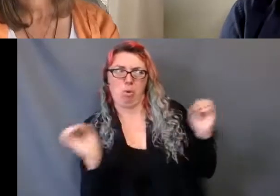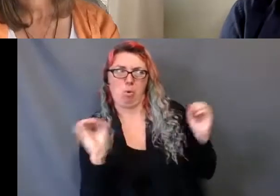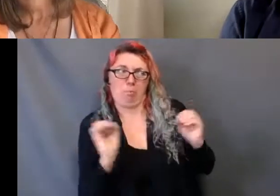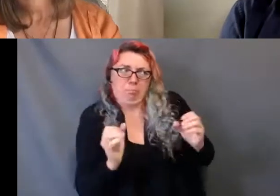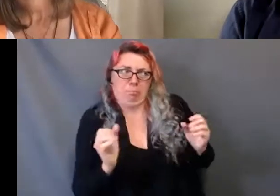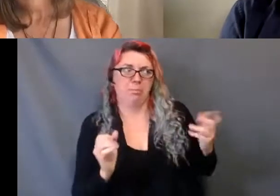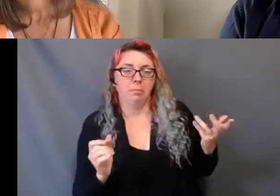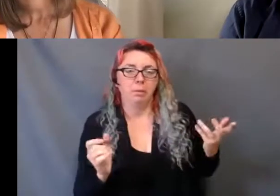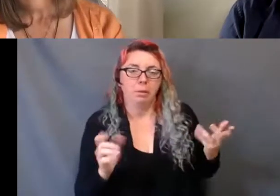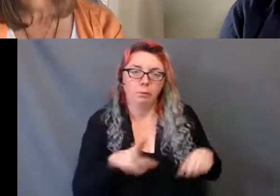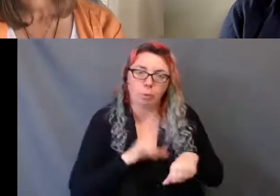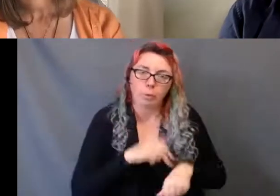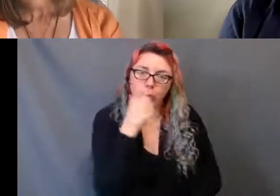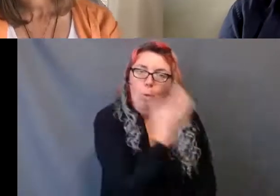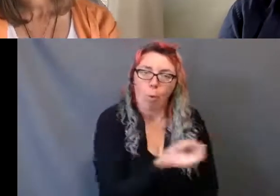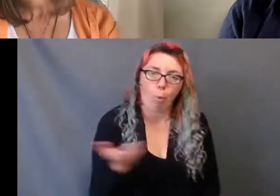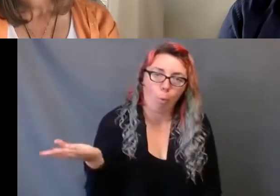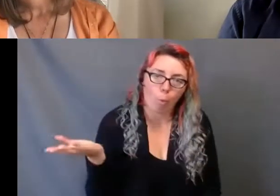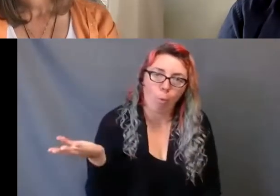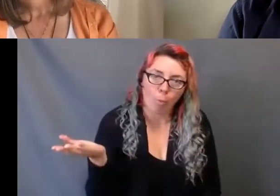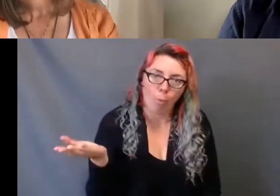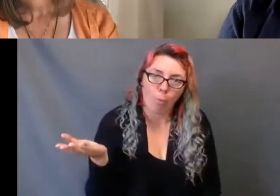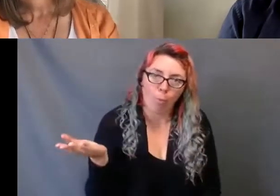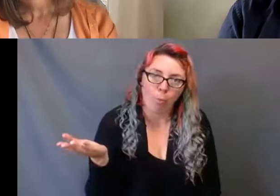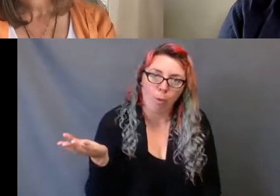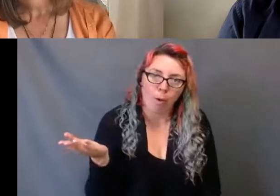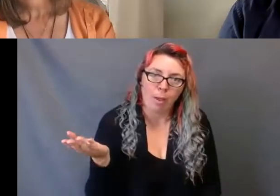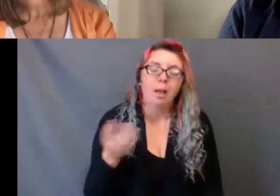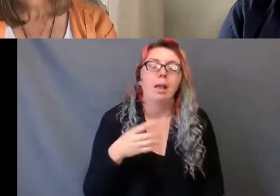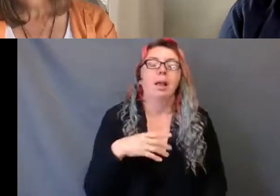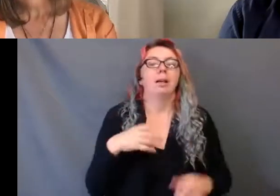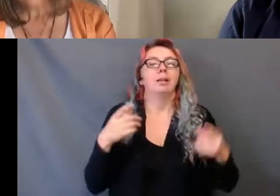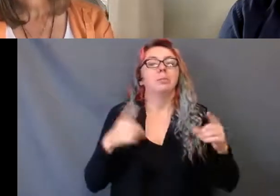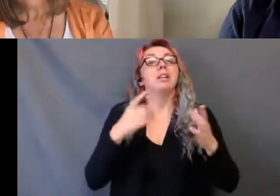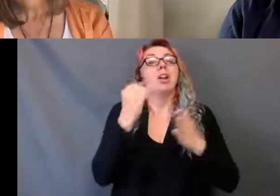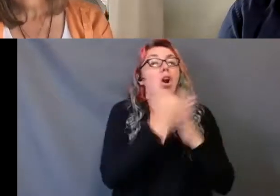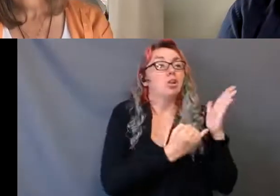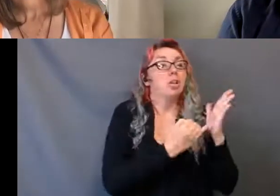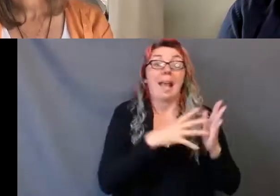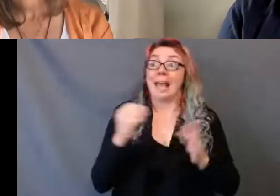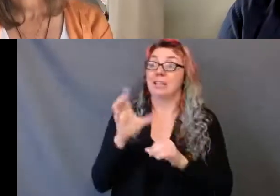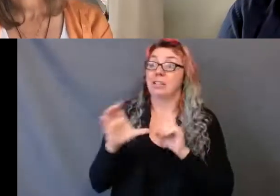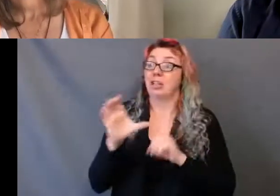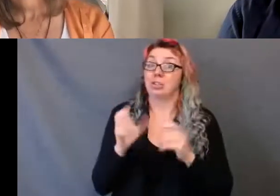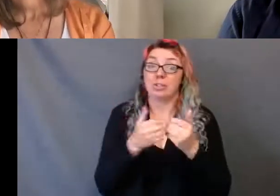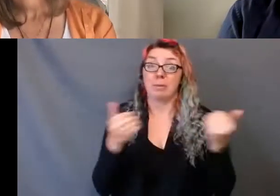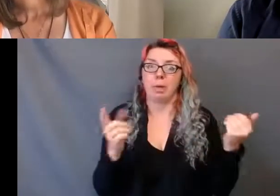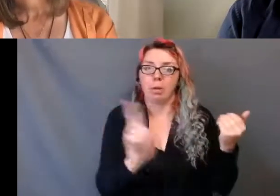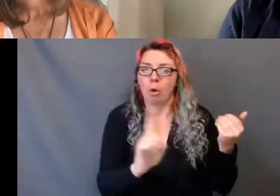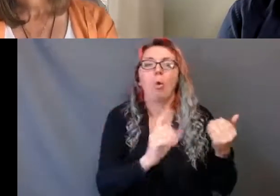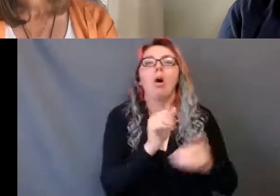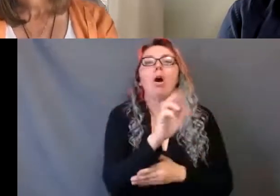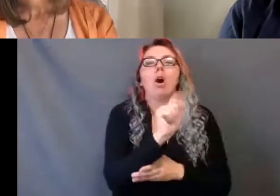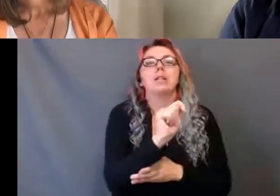because it's not art and culture. Art is culture. And the audience is